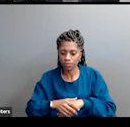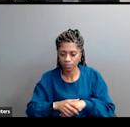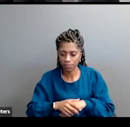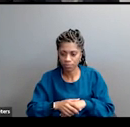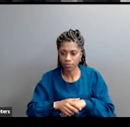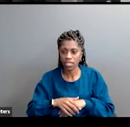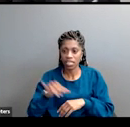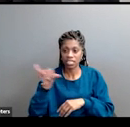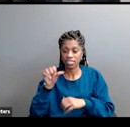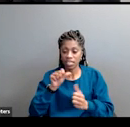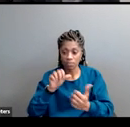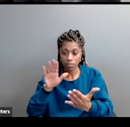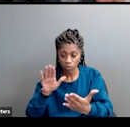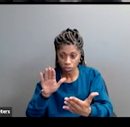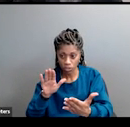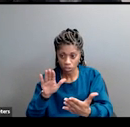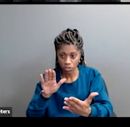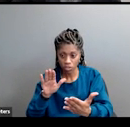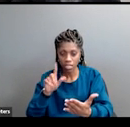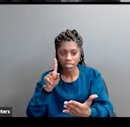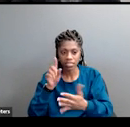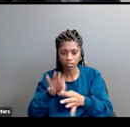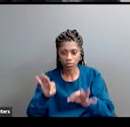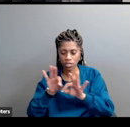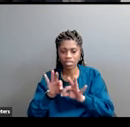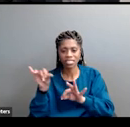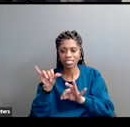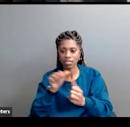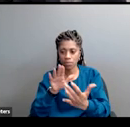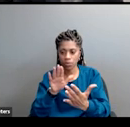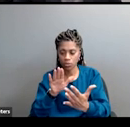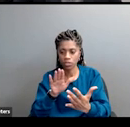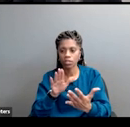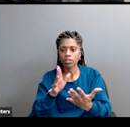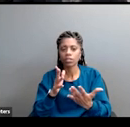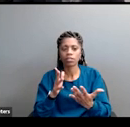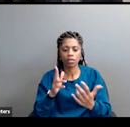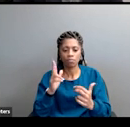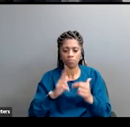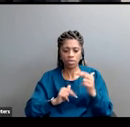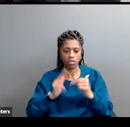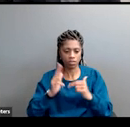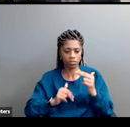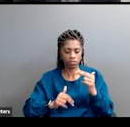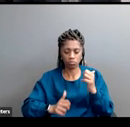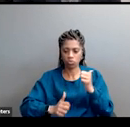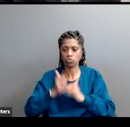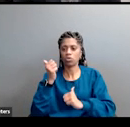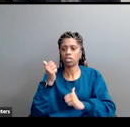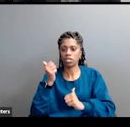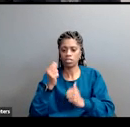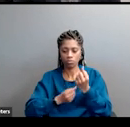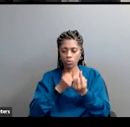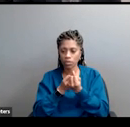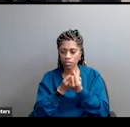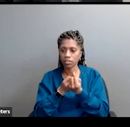approach also, and this is very important, this same approach also builds majority support